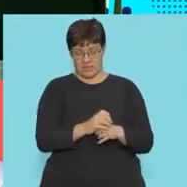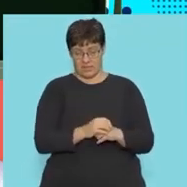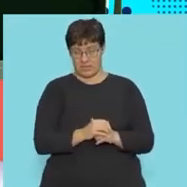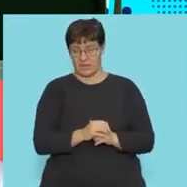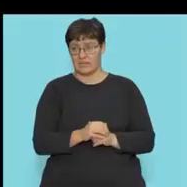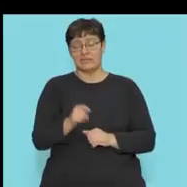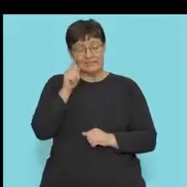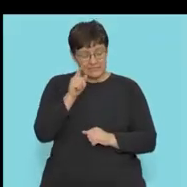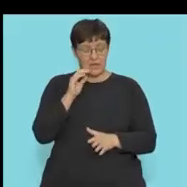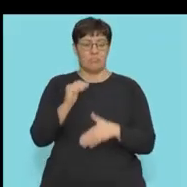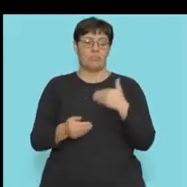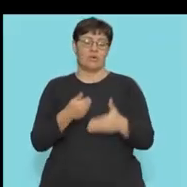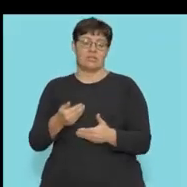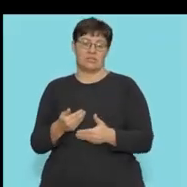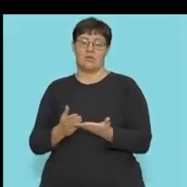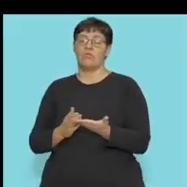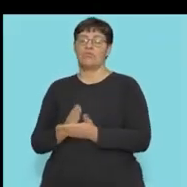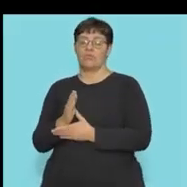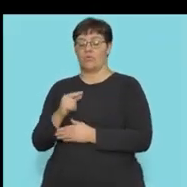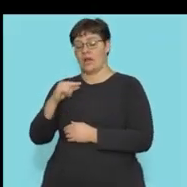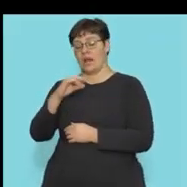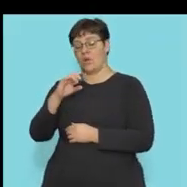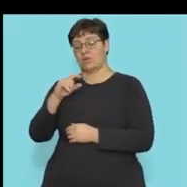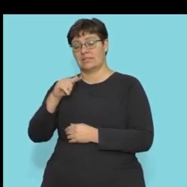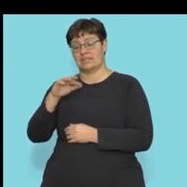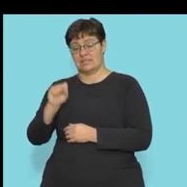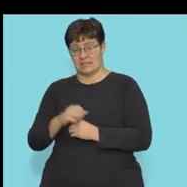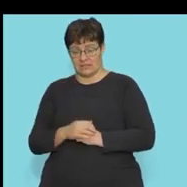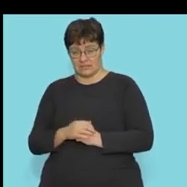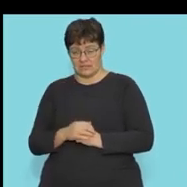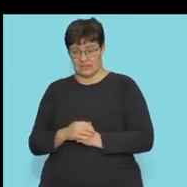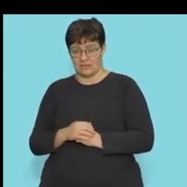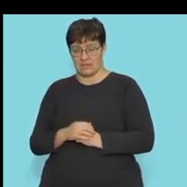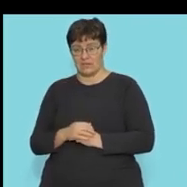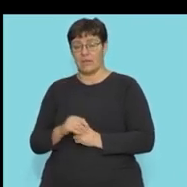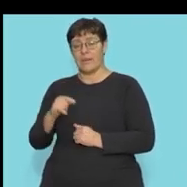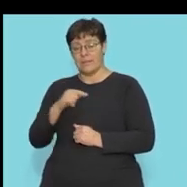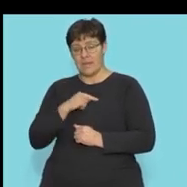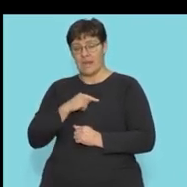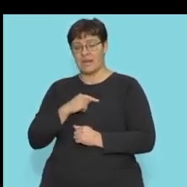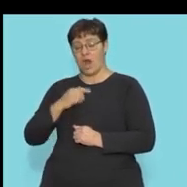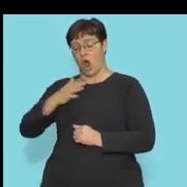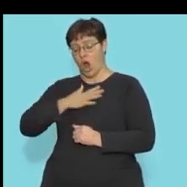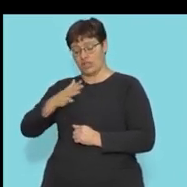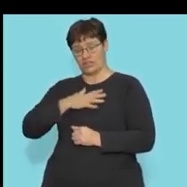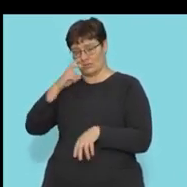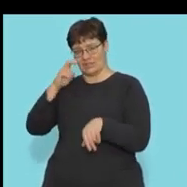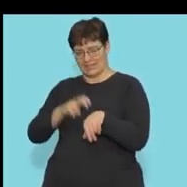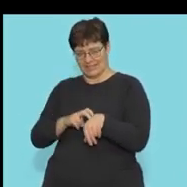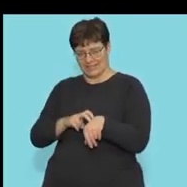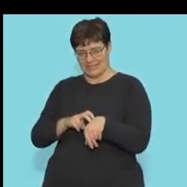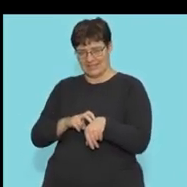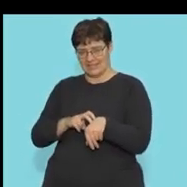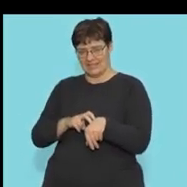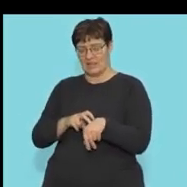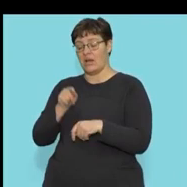is the process that occurs during glycolysis. And that gives you, in anaerobic respiration, lactic acid. So